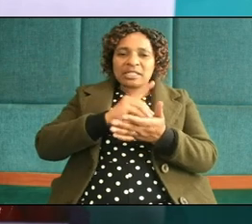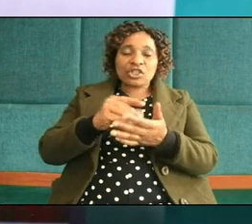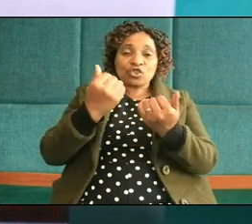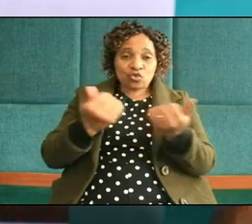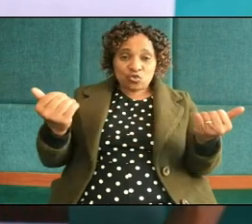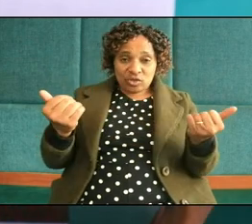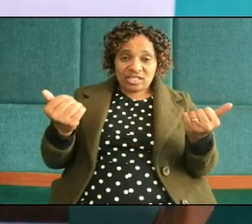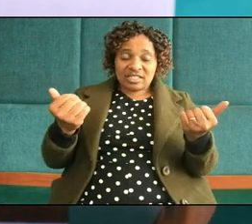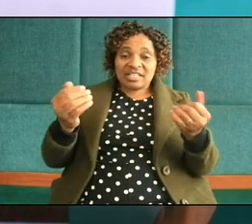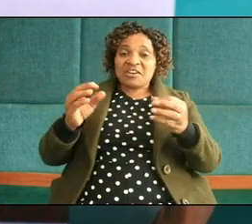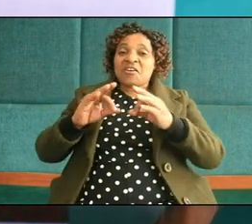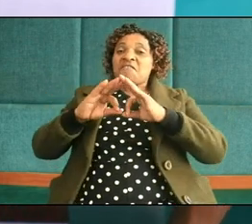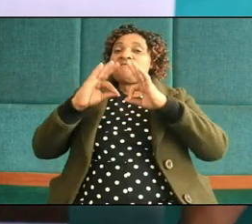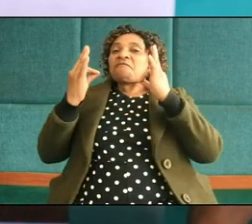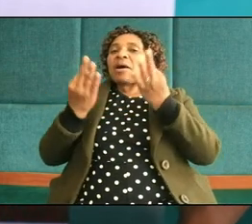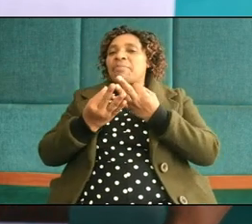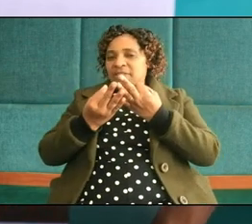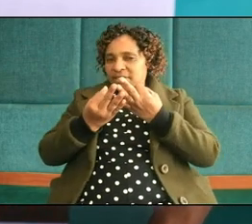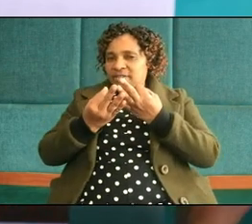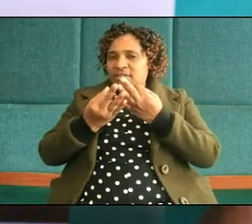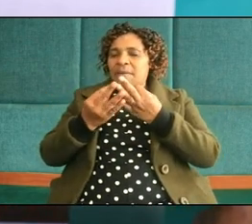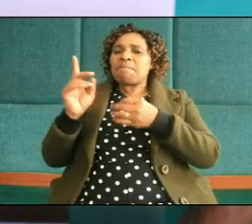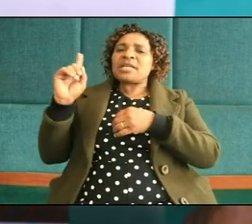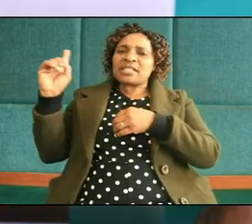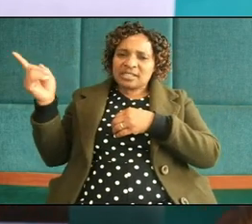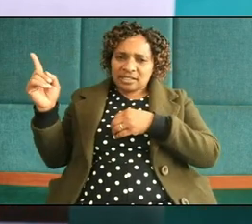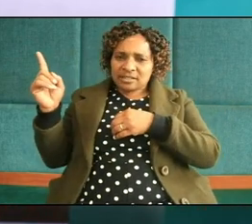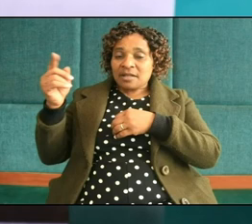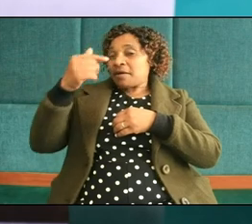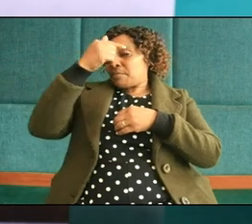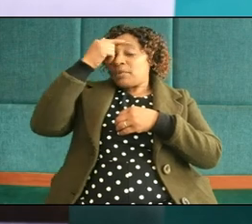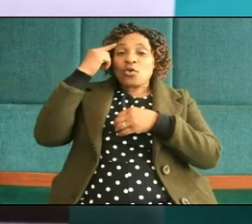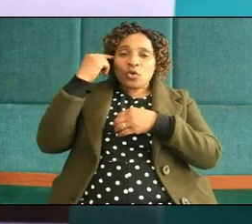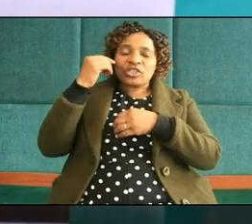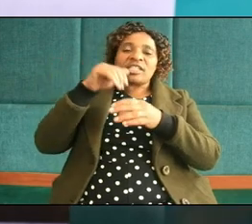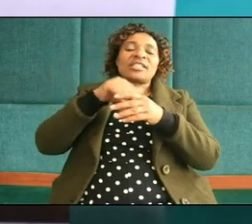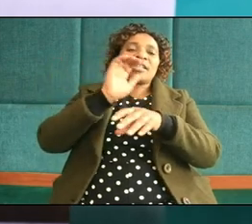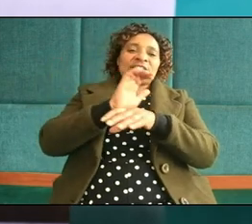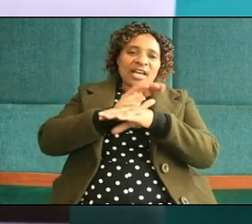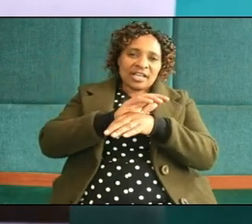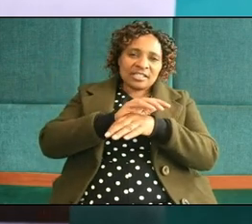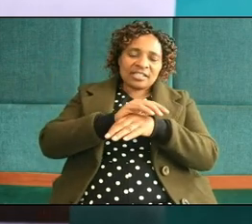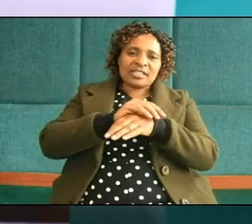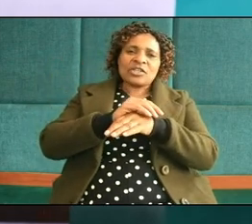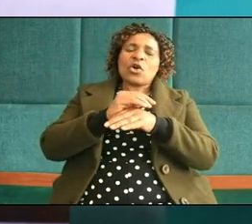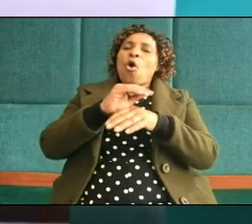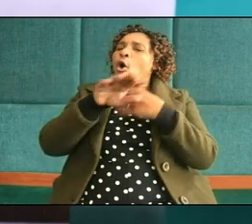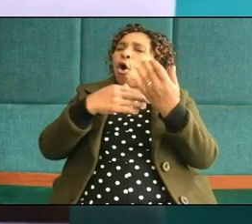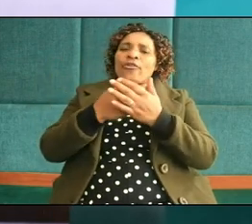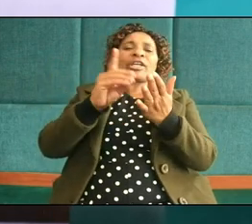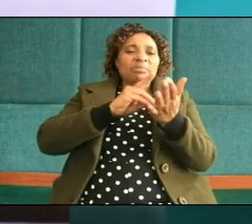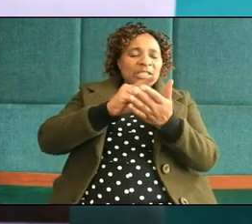involved family ministry ministerial because in the church we find all the departments